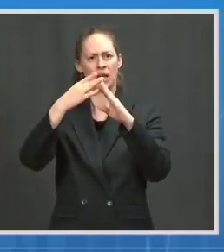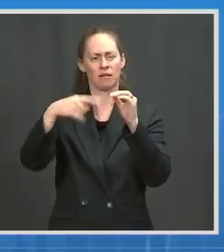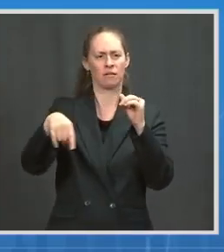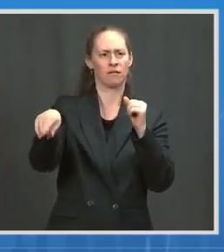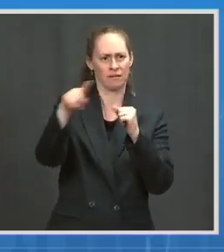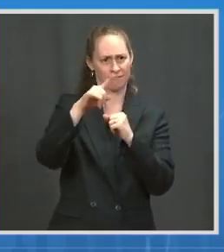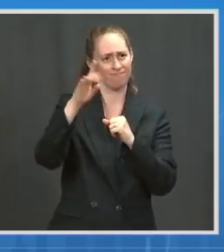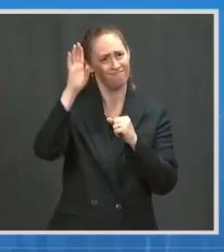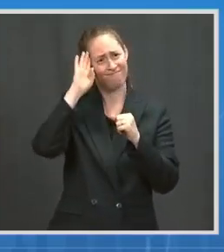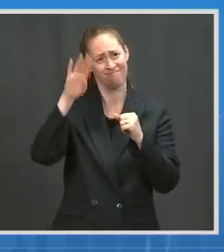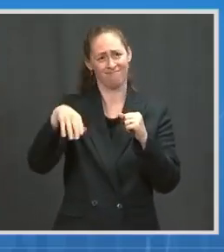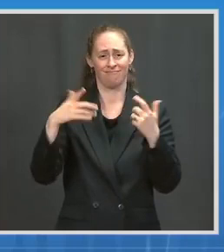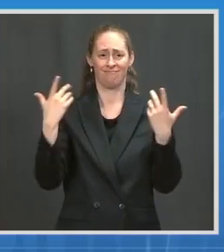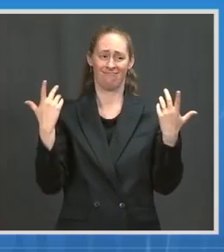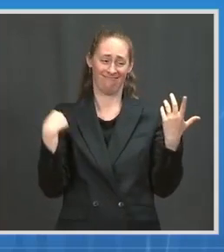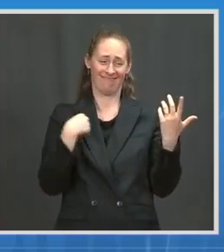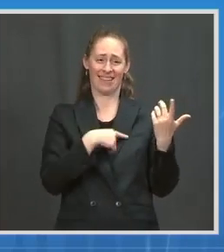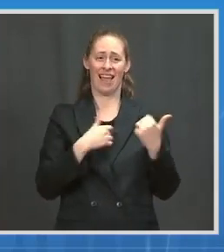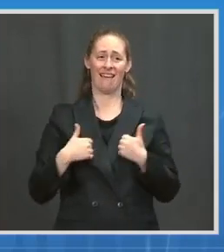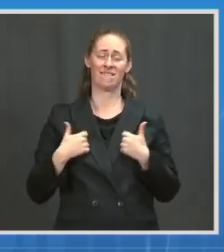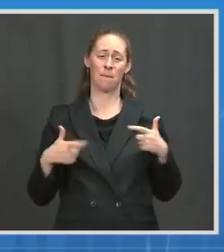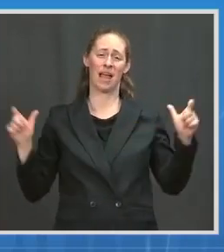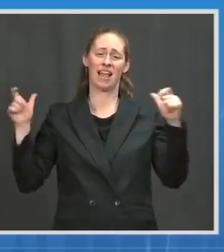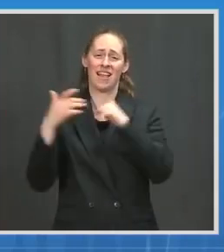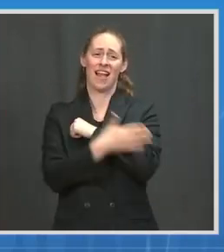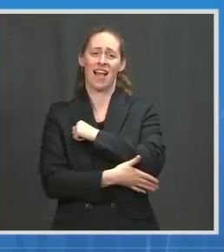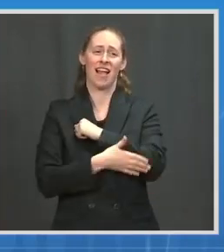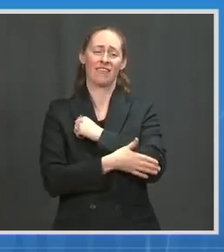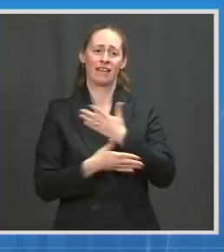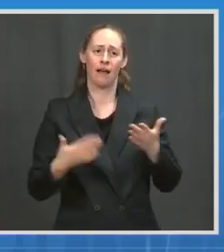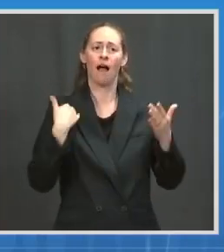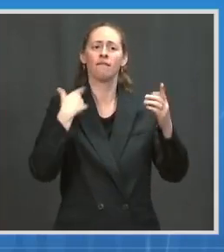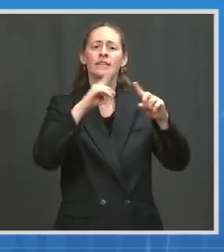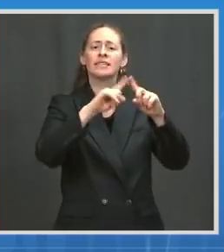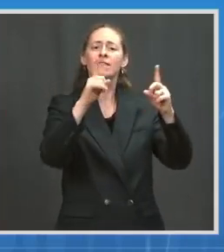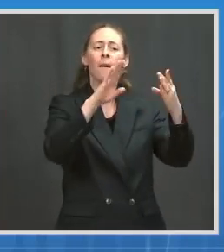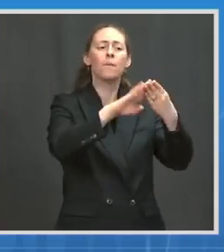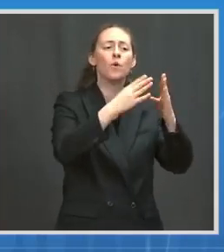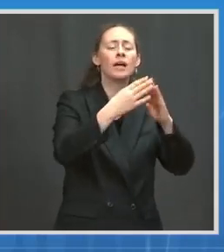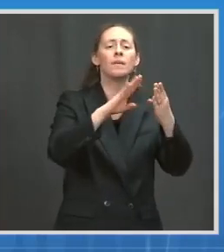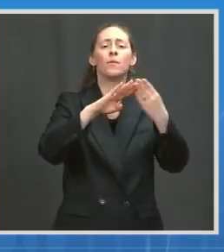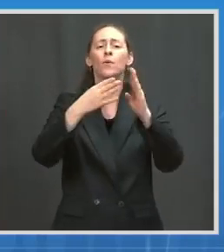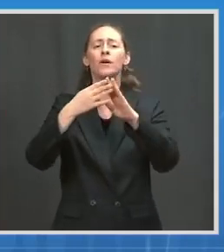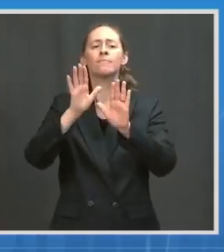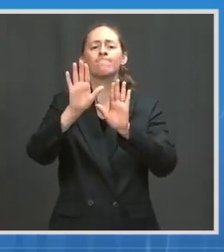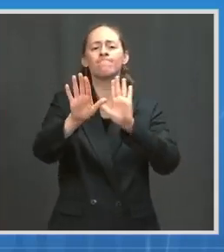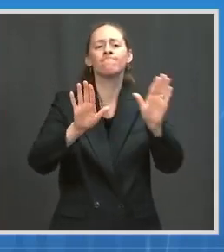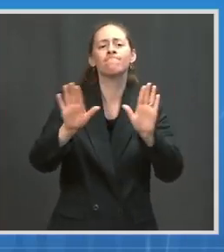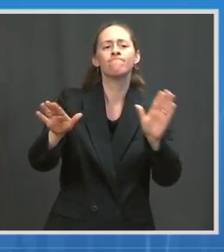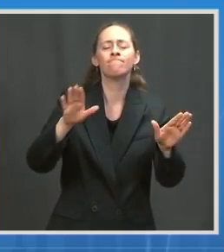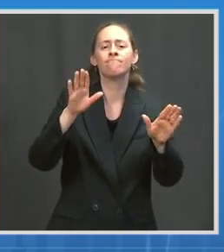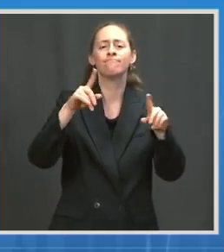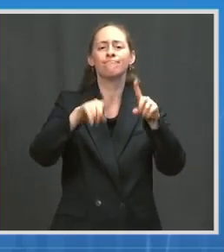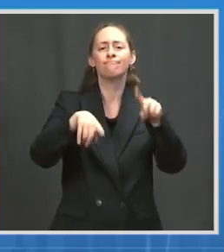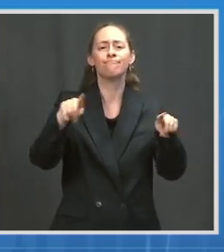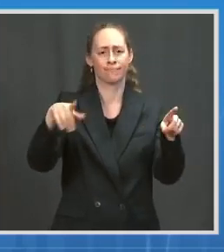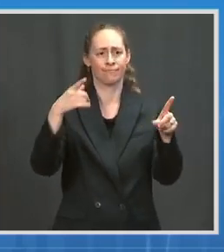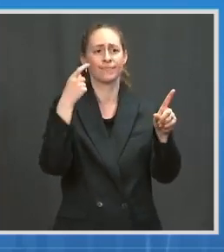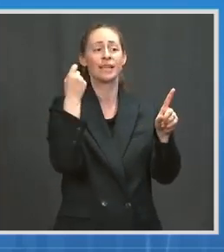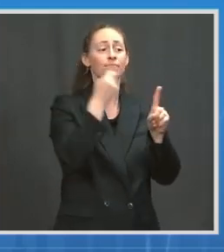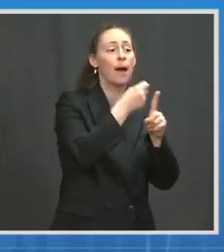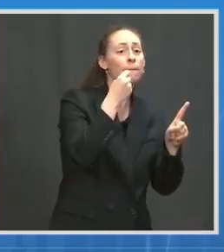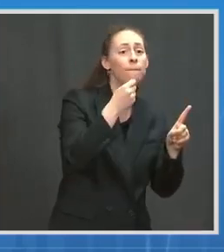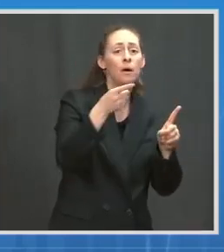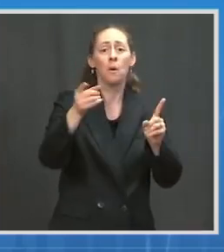heterogeneous, and you're going to have different rates of vaccination, different levels of infection. But if you are in a particular community, a town, a city, or what